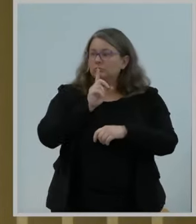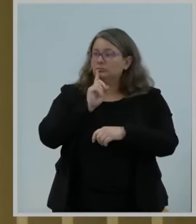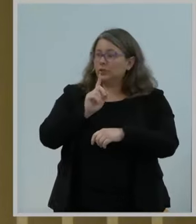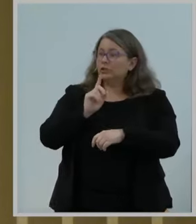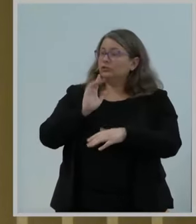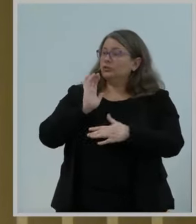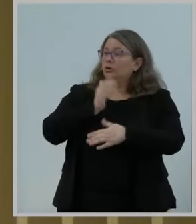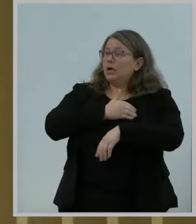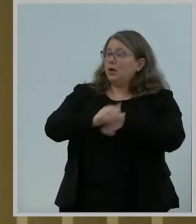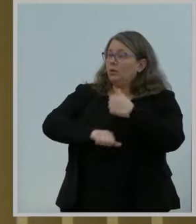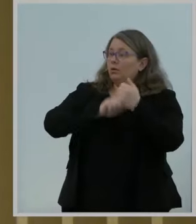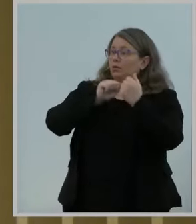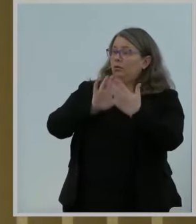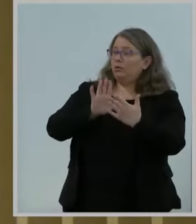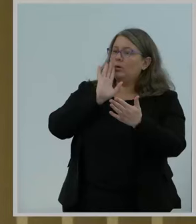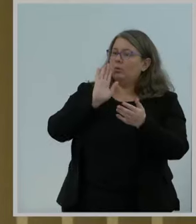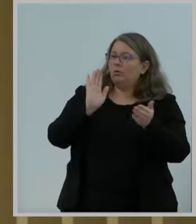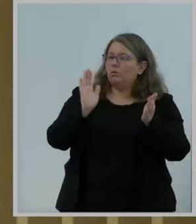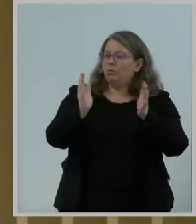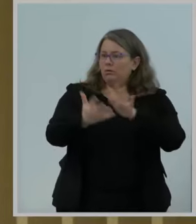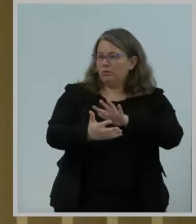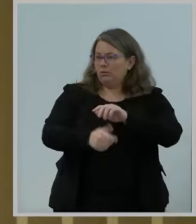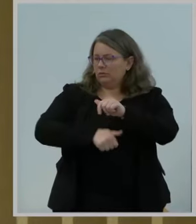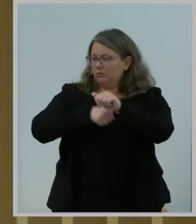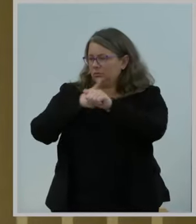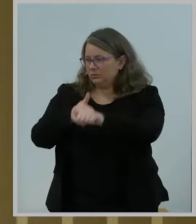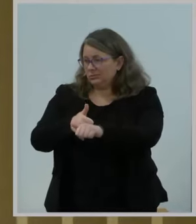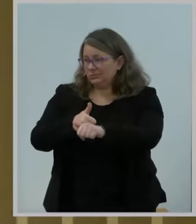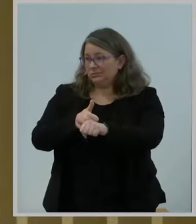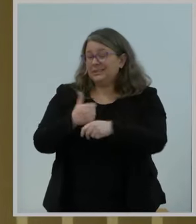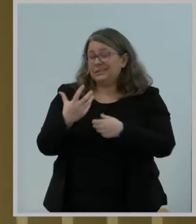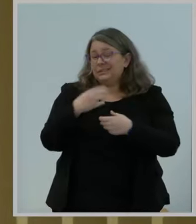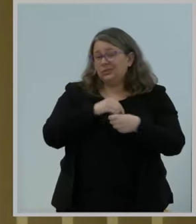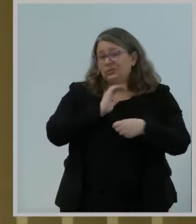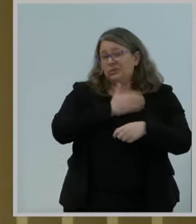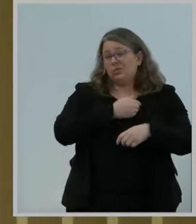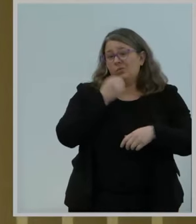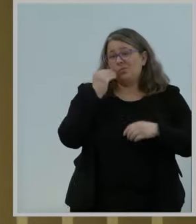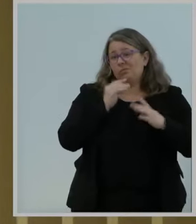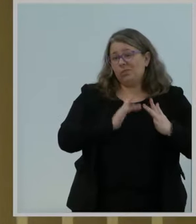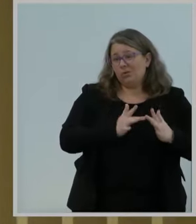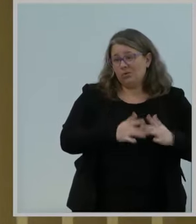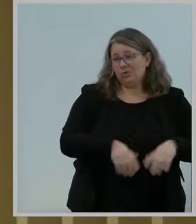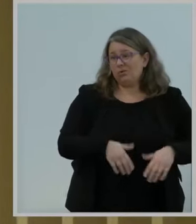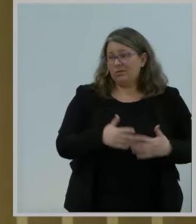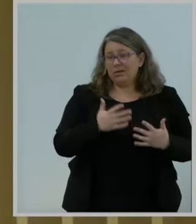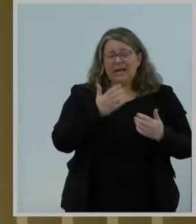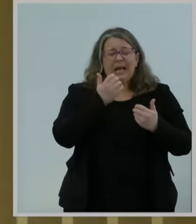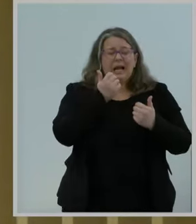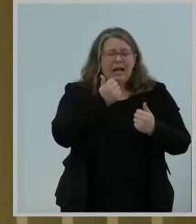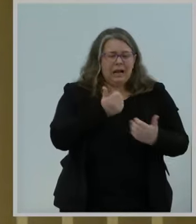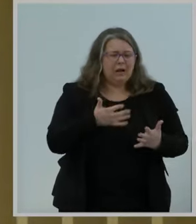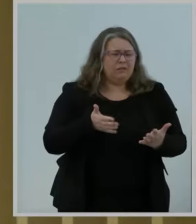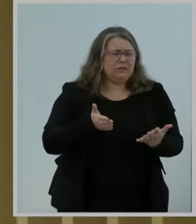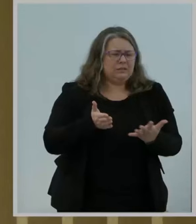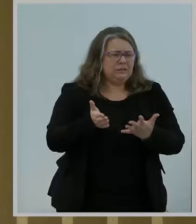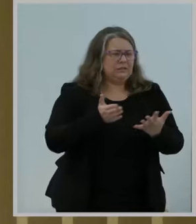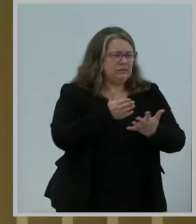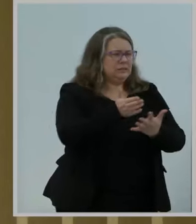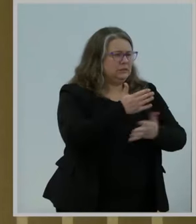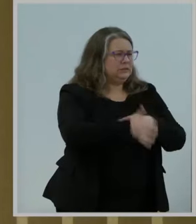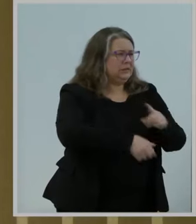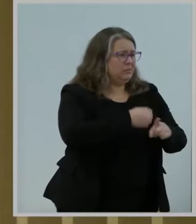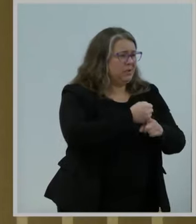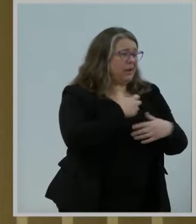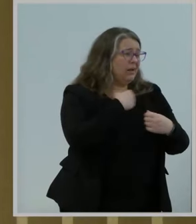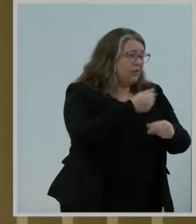time, new waves of IoT and innovation began to grip sectors like health care, transportation, and so consumer adoption